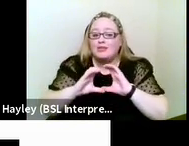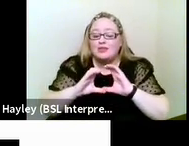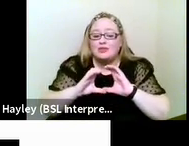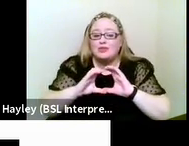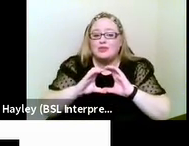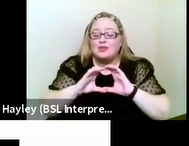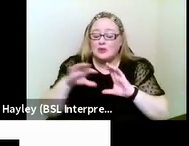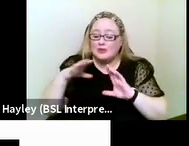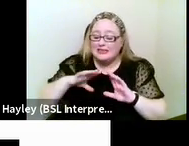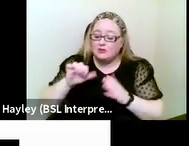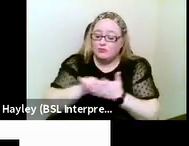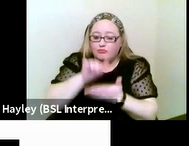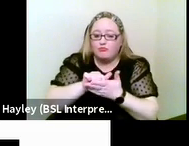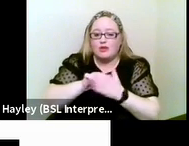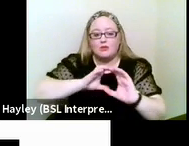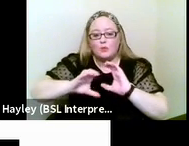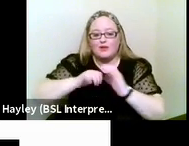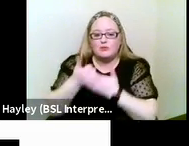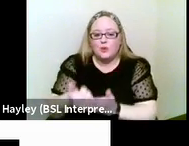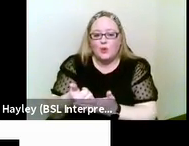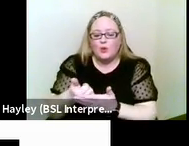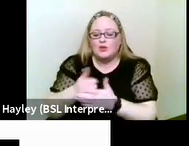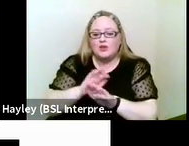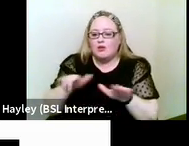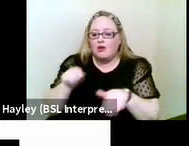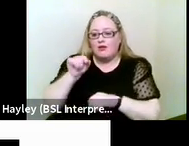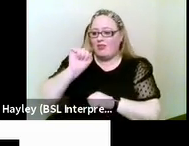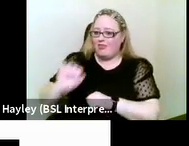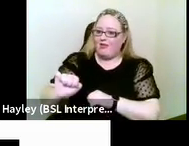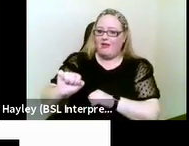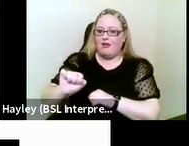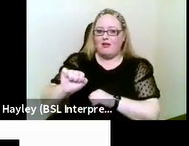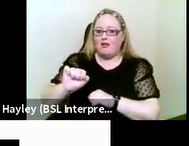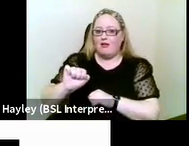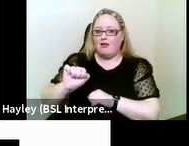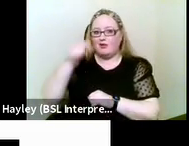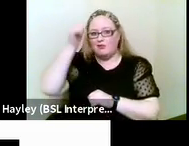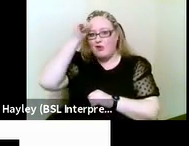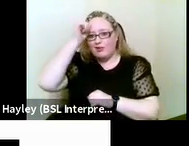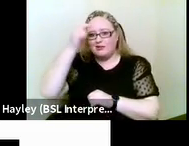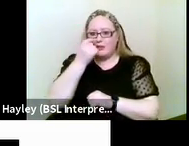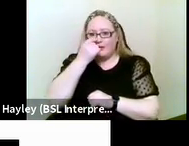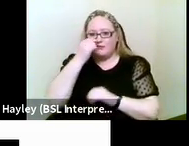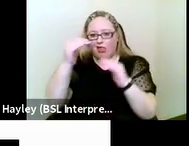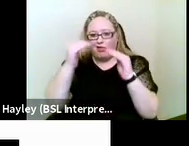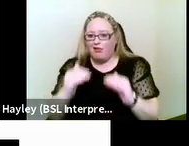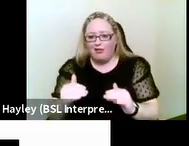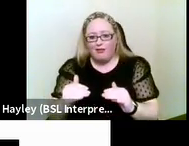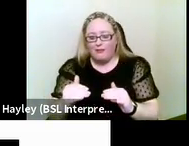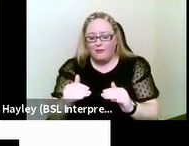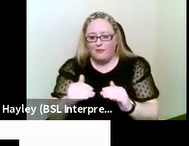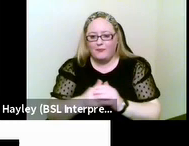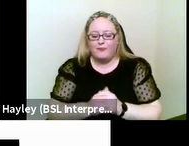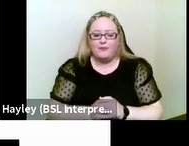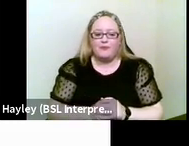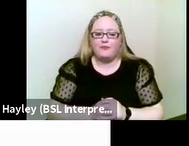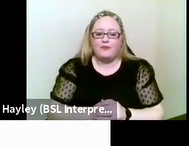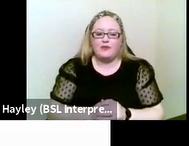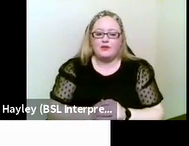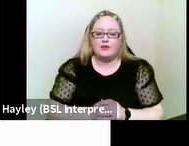communication support, not indicative of a lack of capacity. Next slide, please.